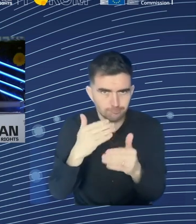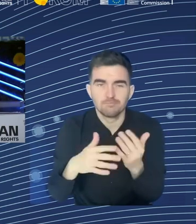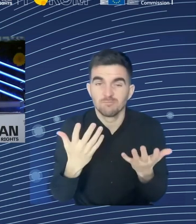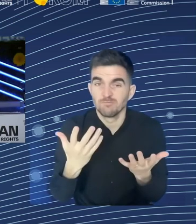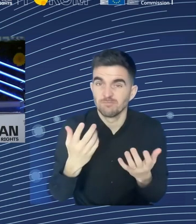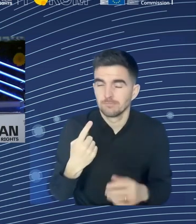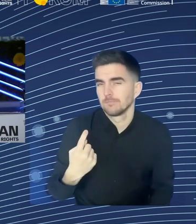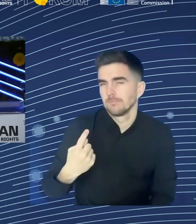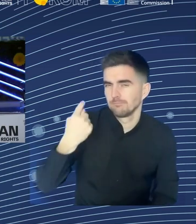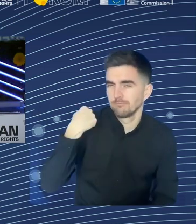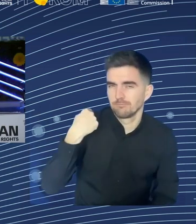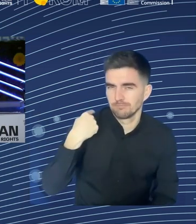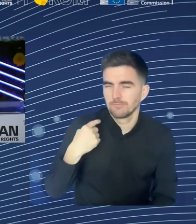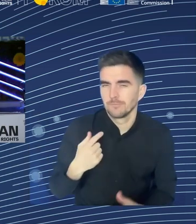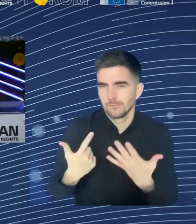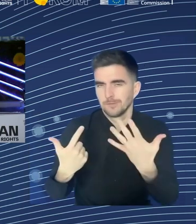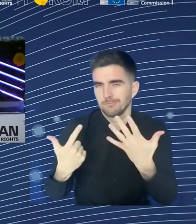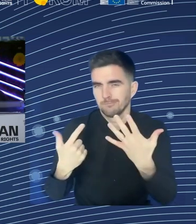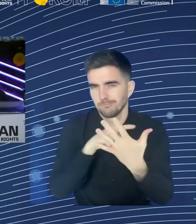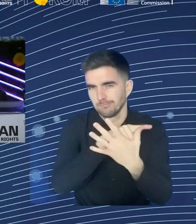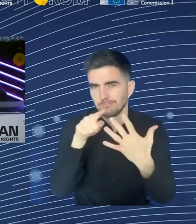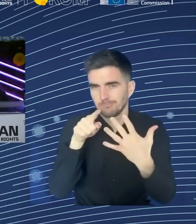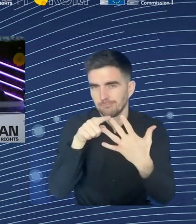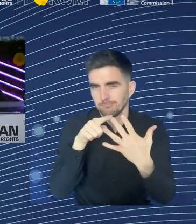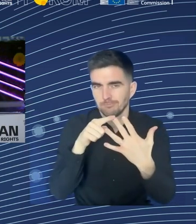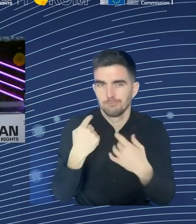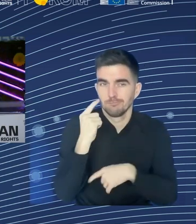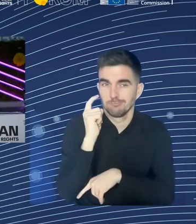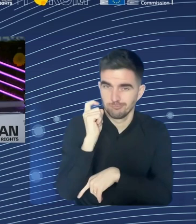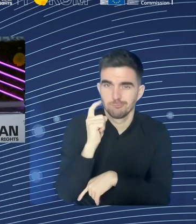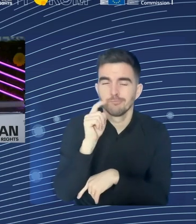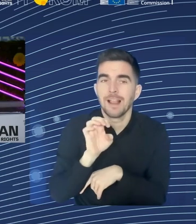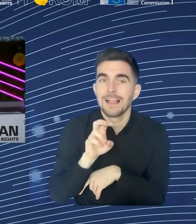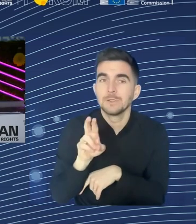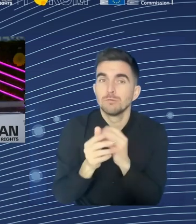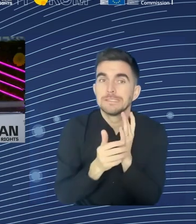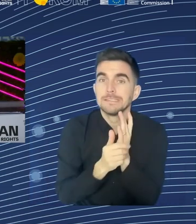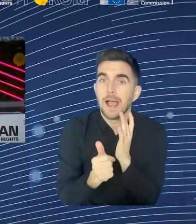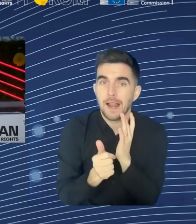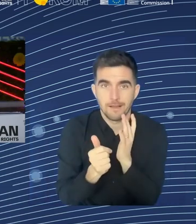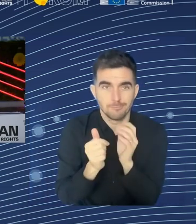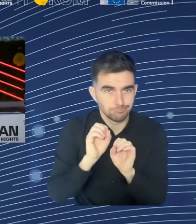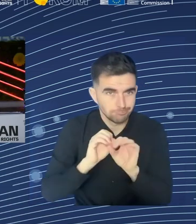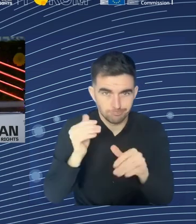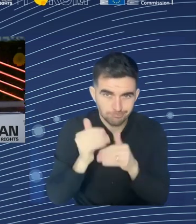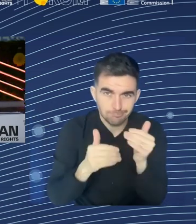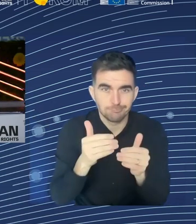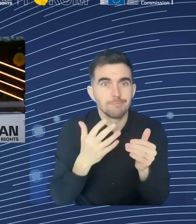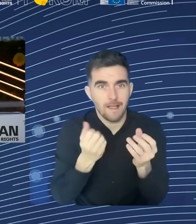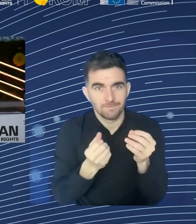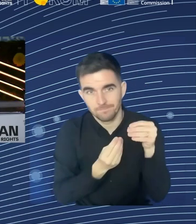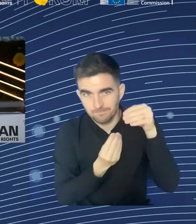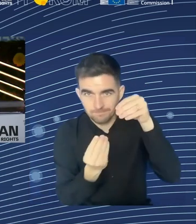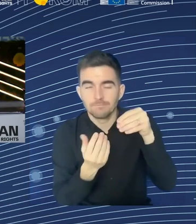right skills and also will provide a platform to match job seekers with EU-wide shortage